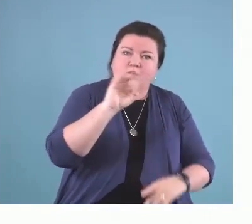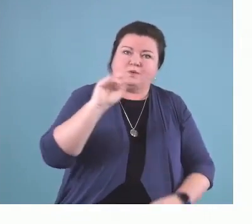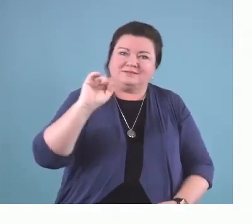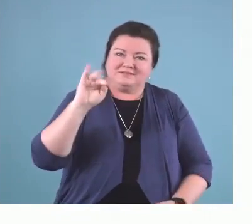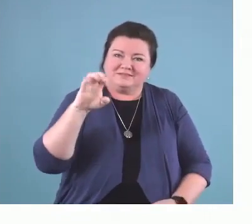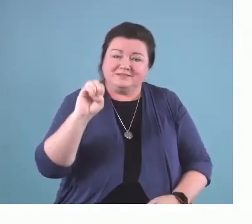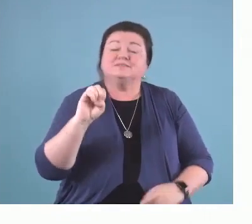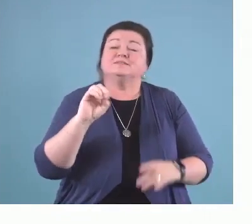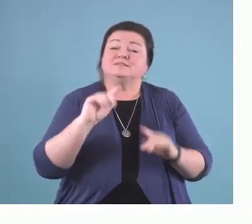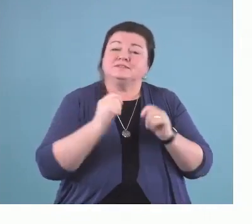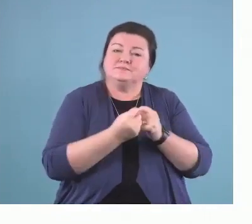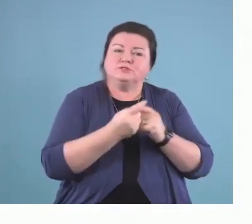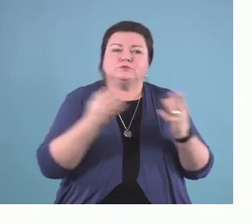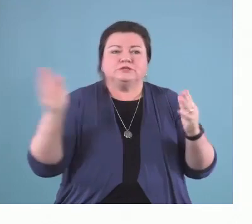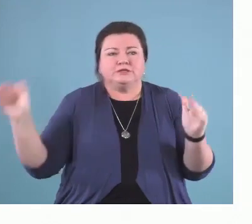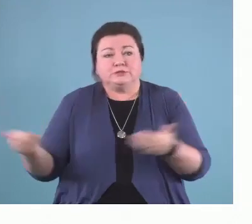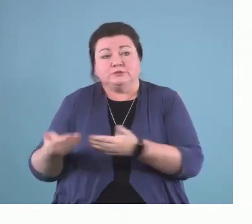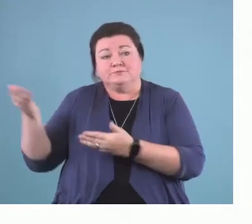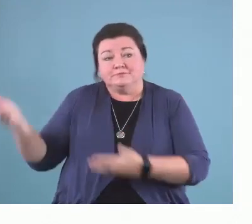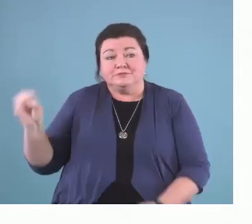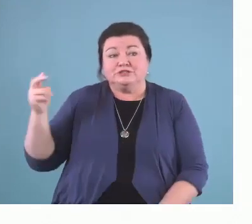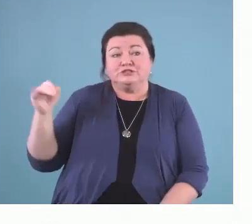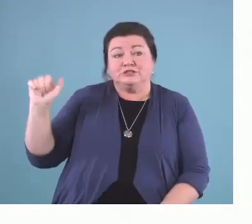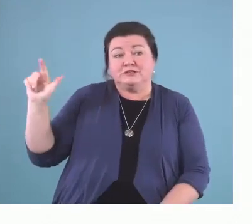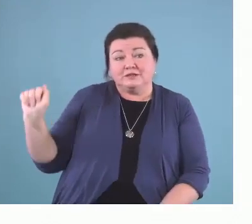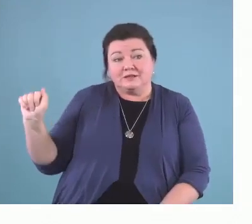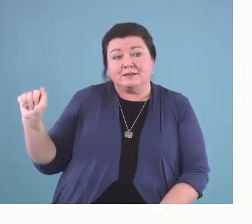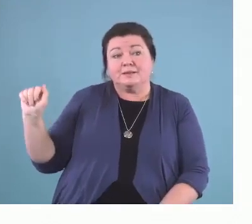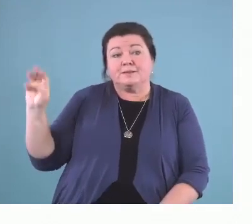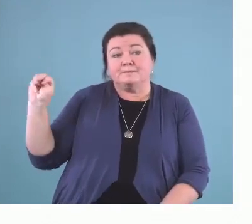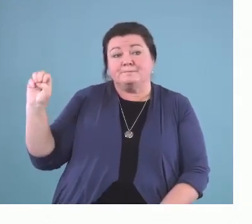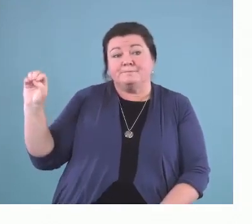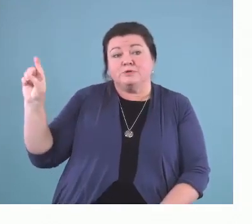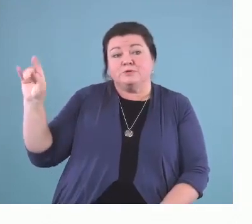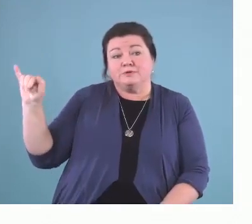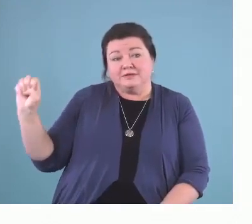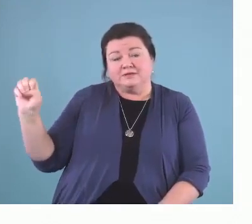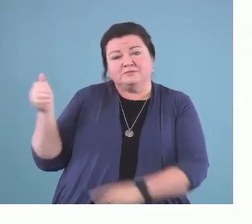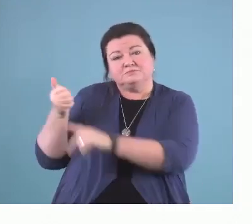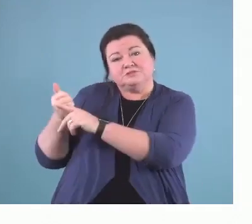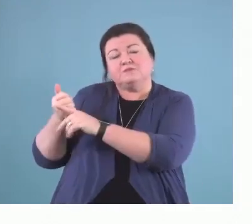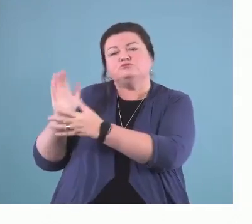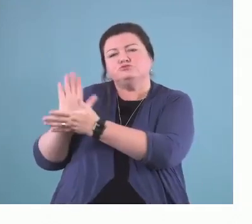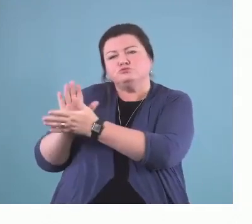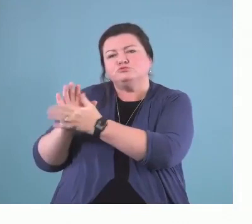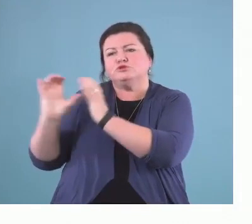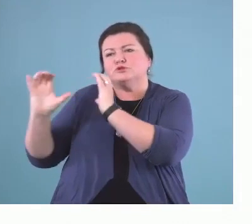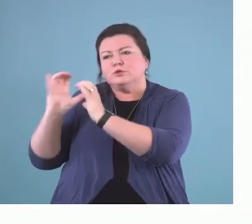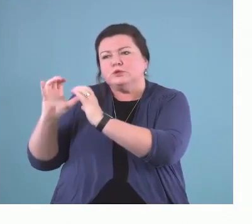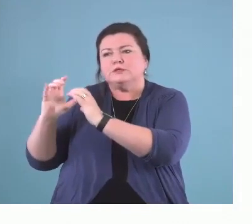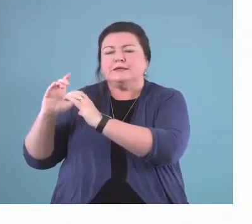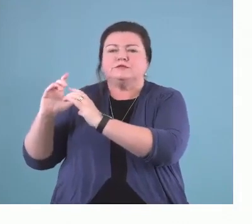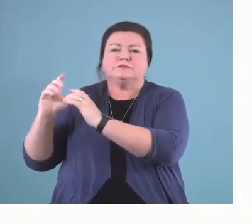Sheila Moody or Dr. Sheila Moody with the School of Communication Sciences and Disorders